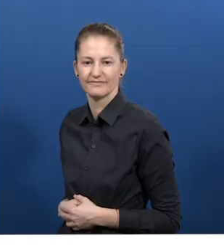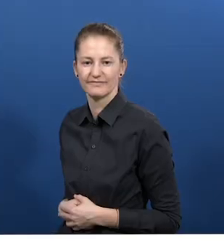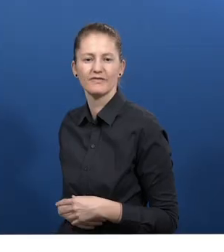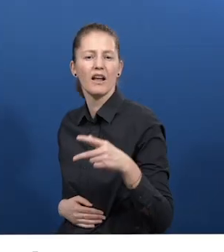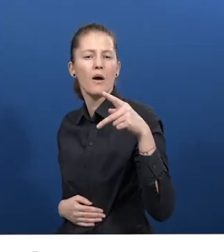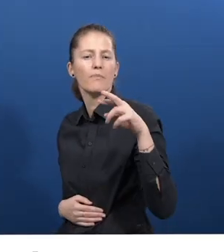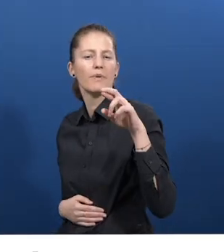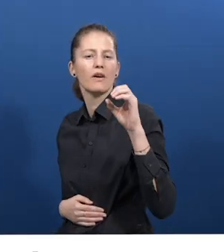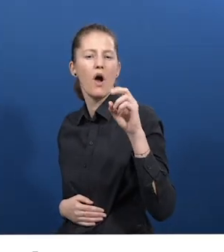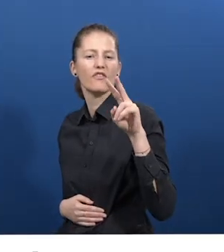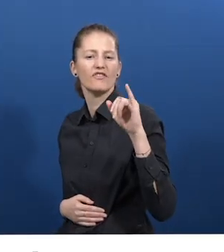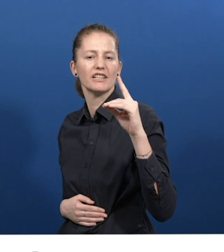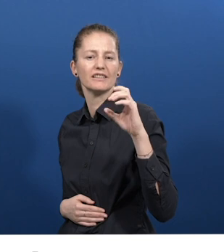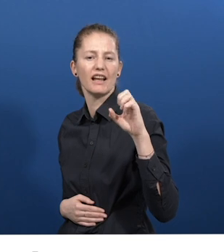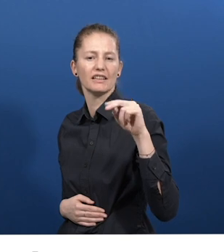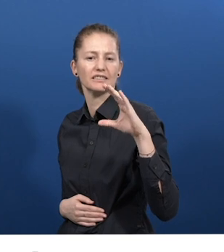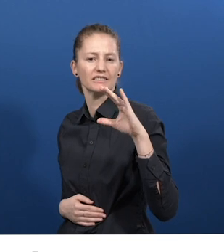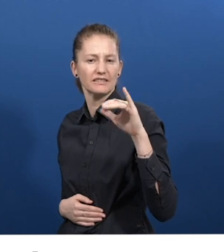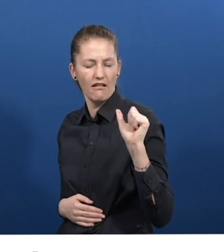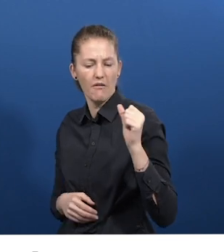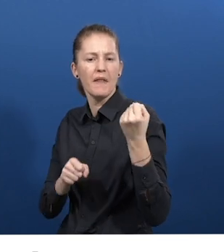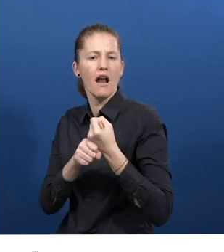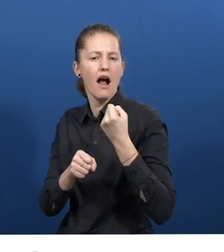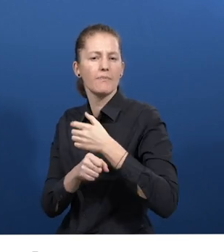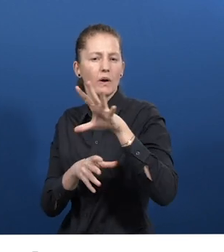What is Providencia Labor Inclusion Program about?